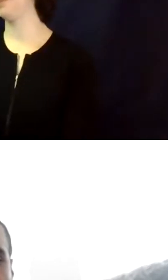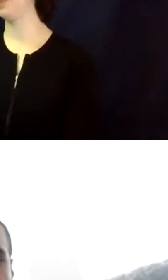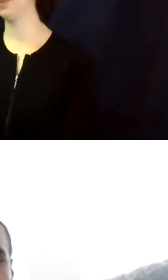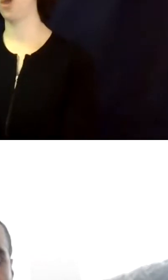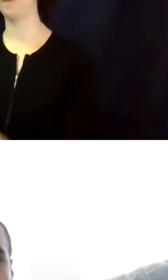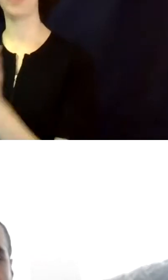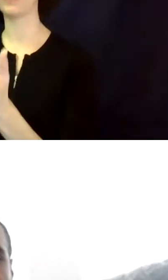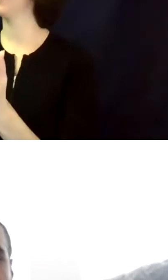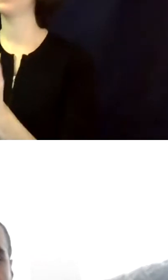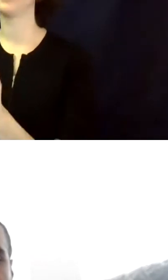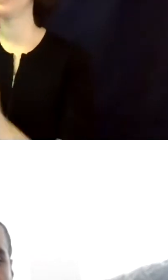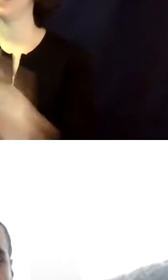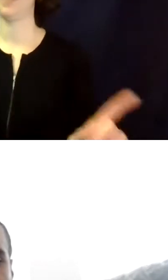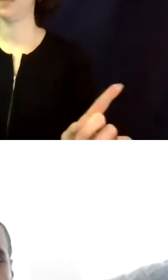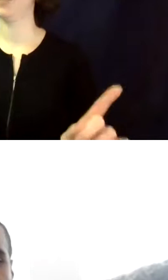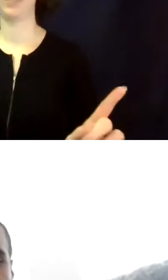it's